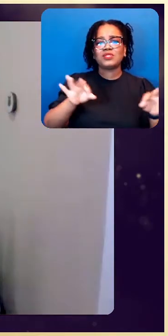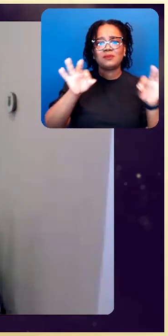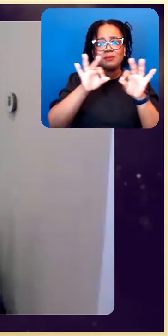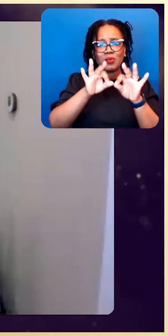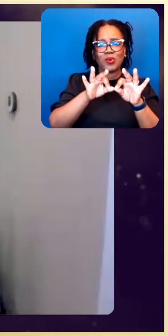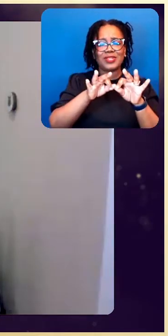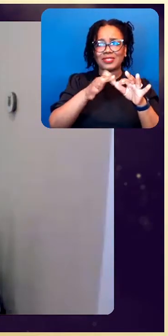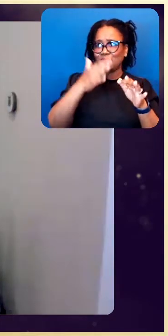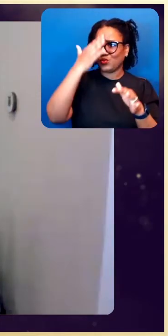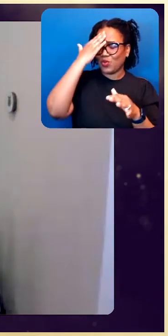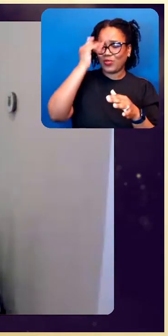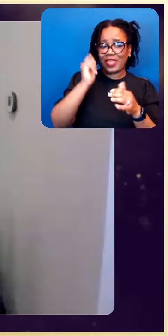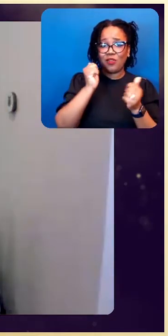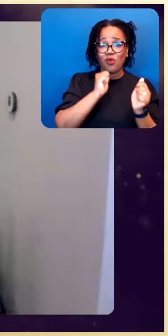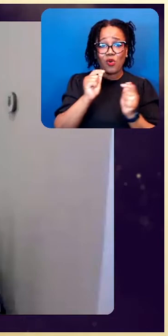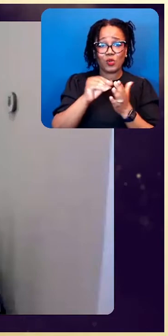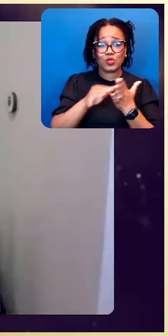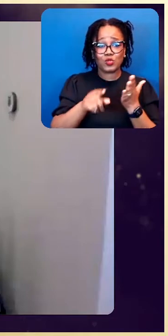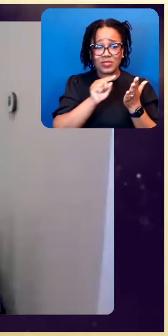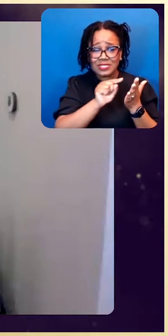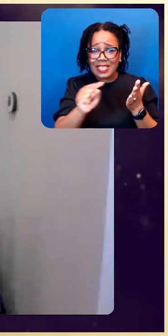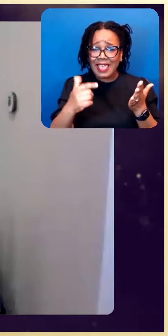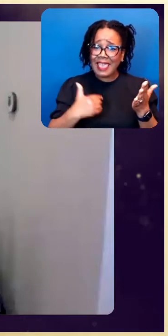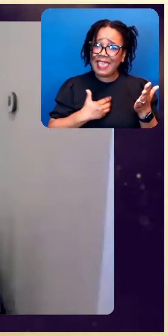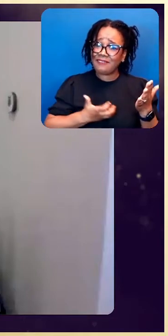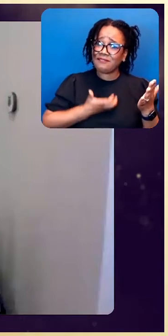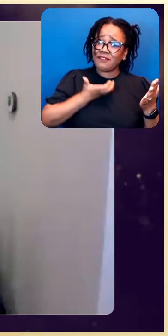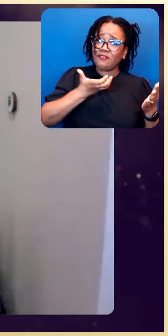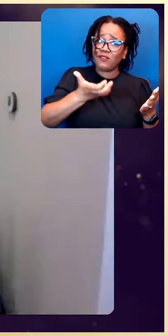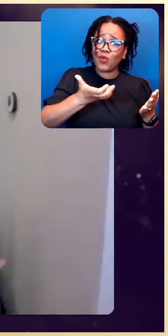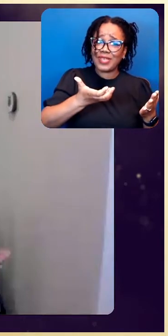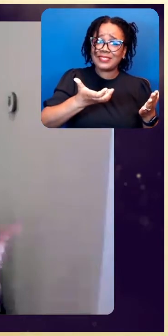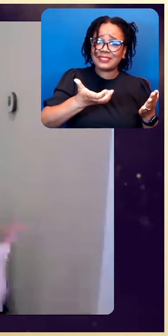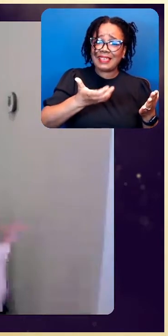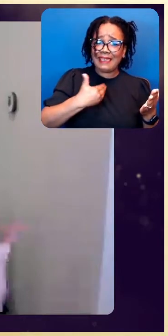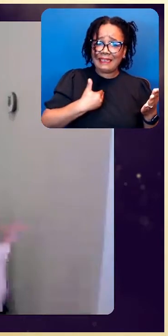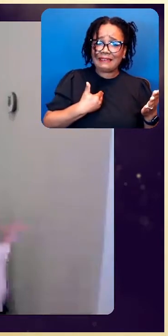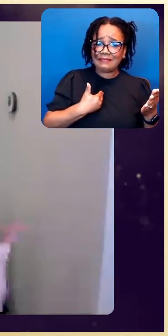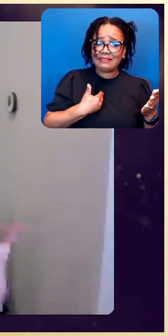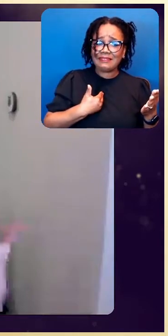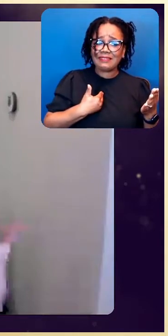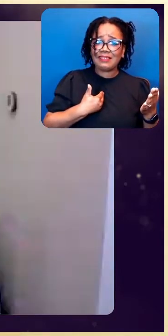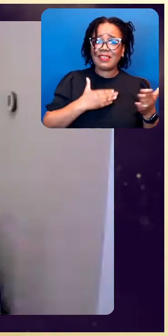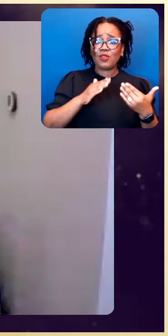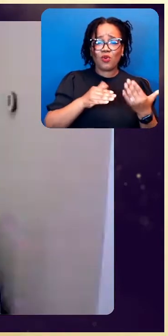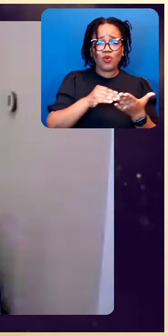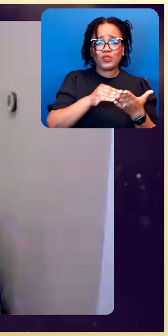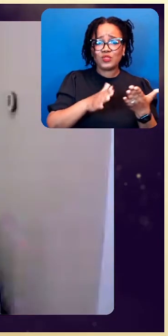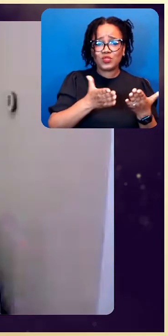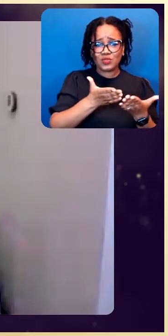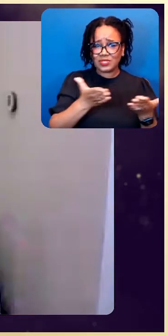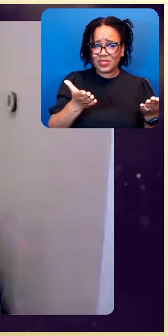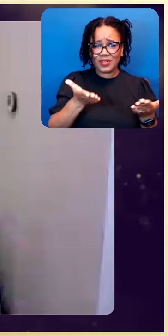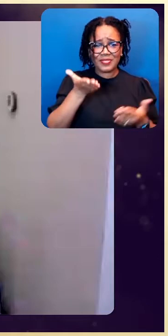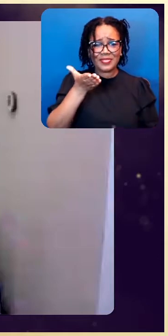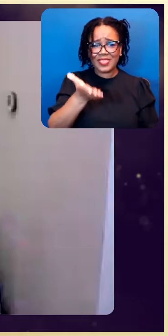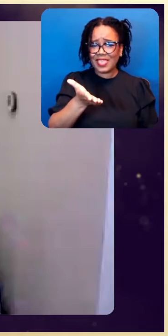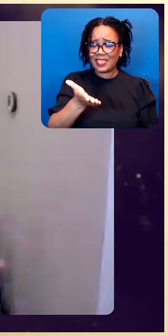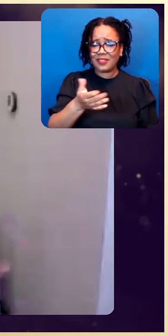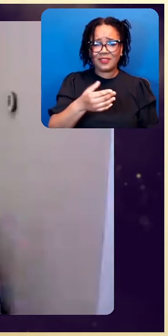have a voice and are there to be present.